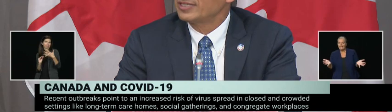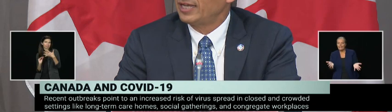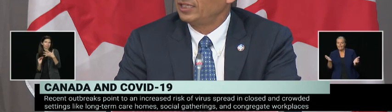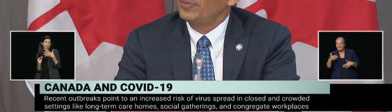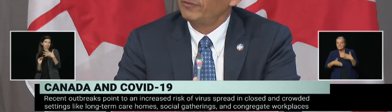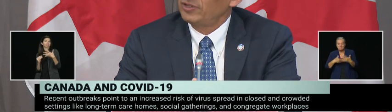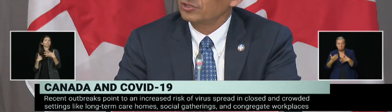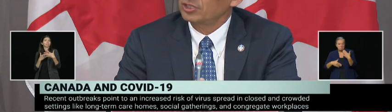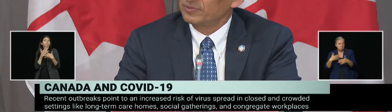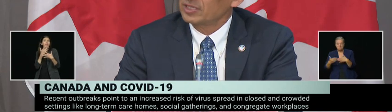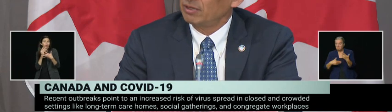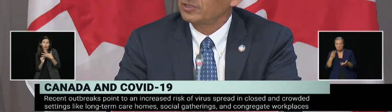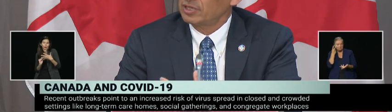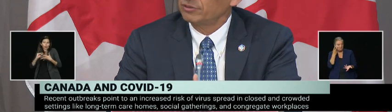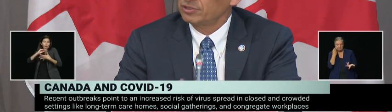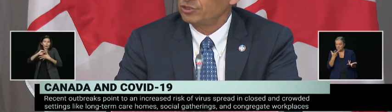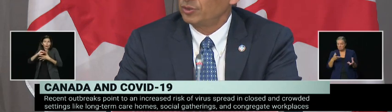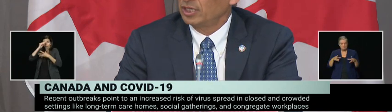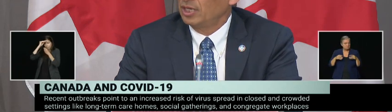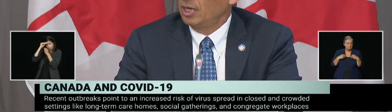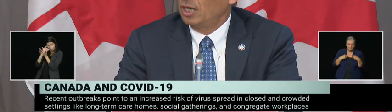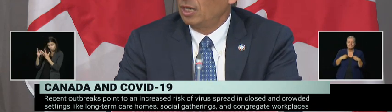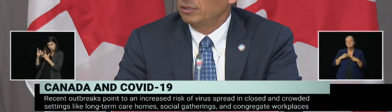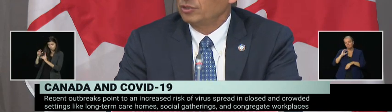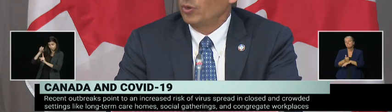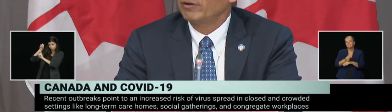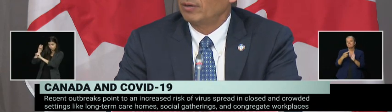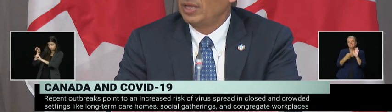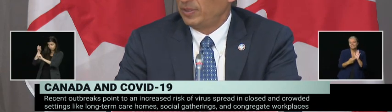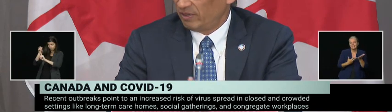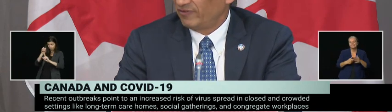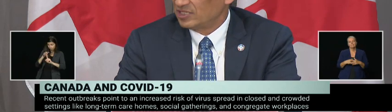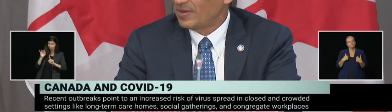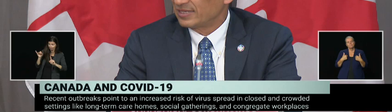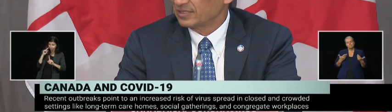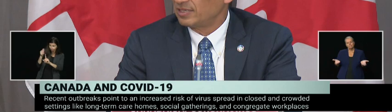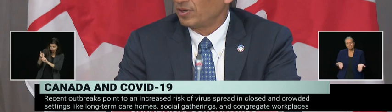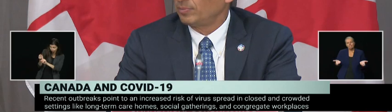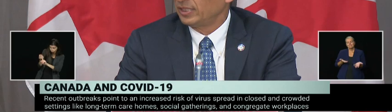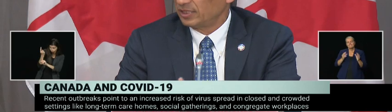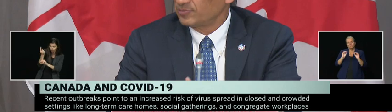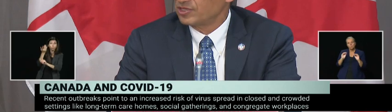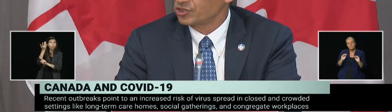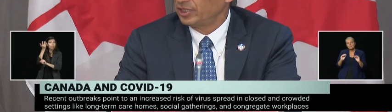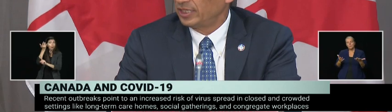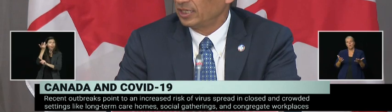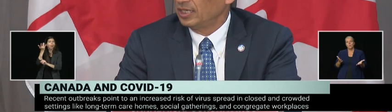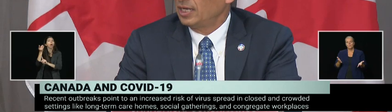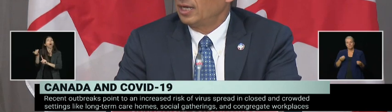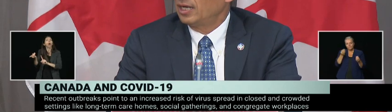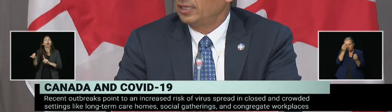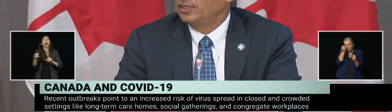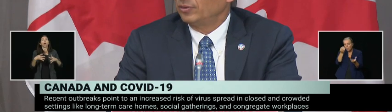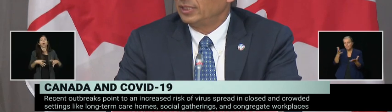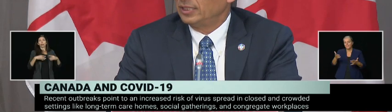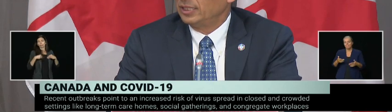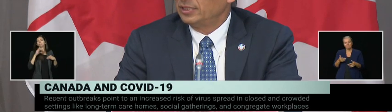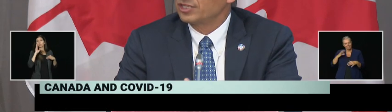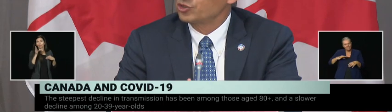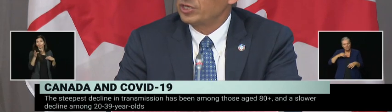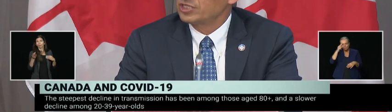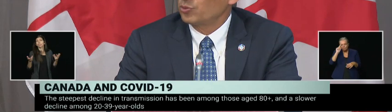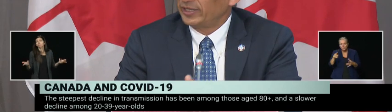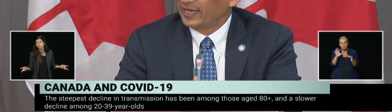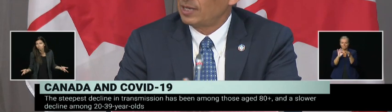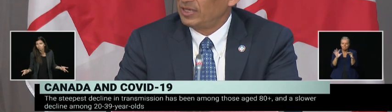people understanding the benefits to themselves and others to wear maybe face masks in public, especially, you know, in